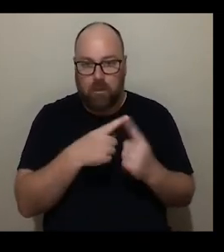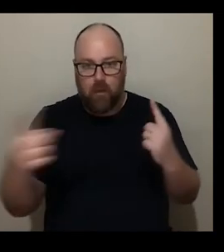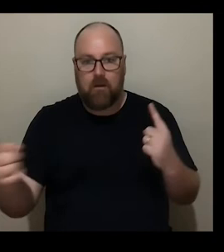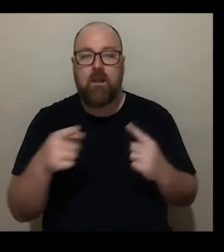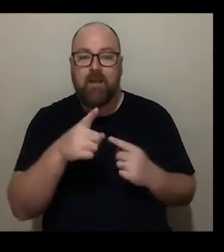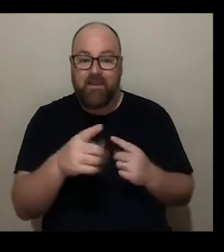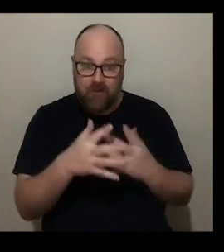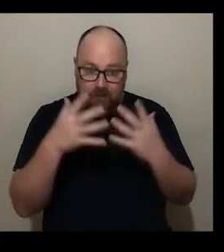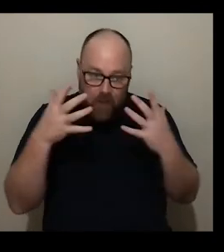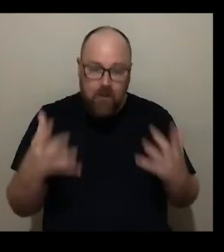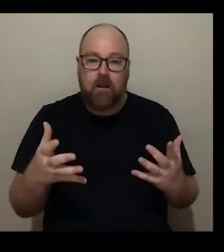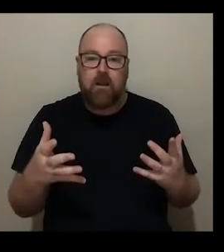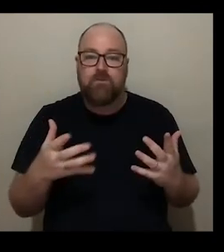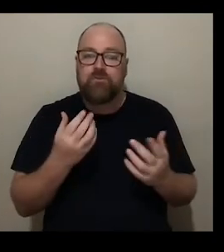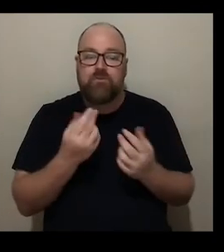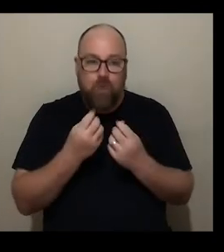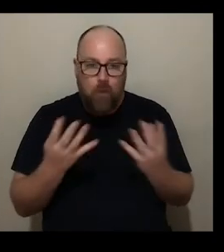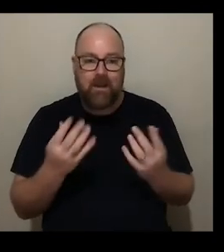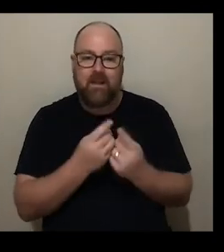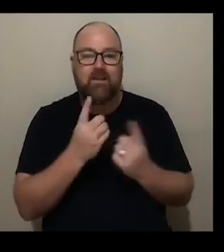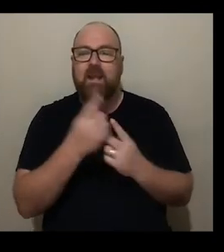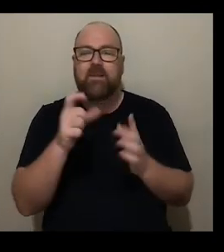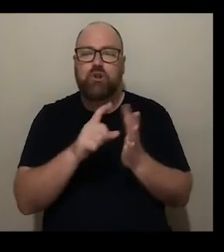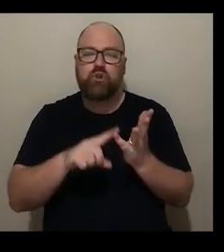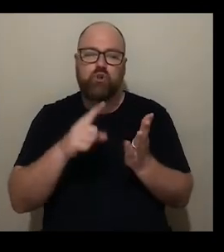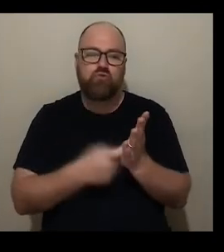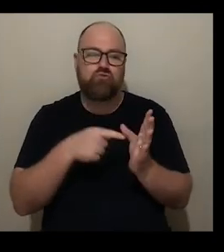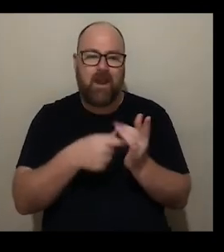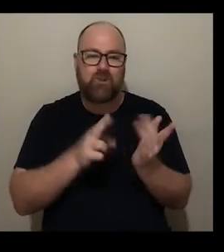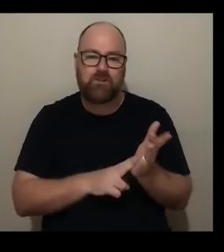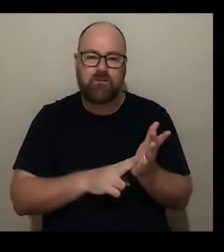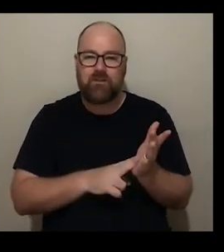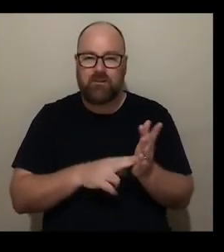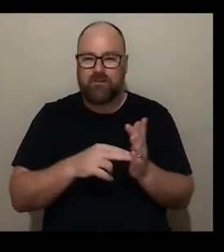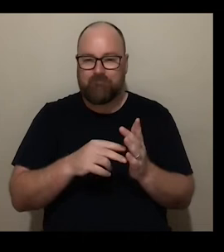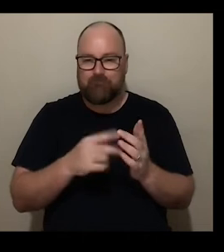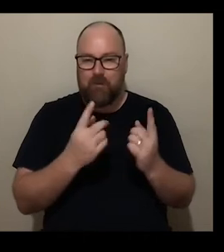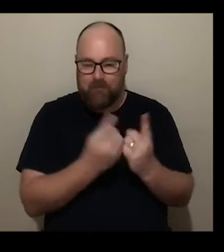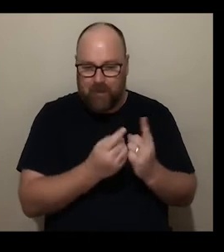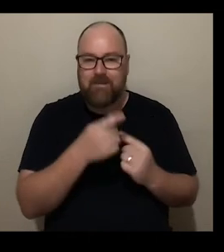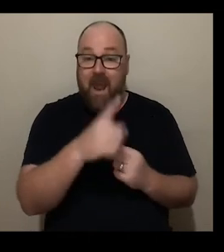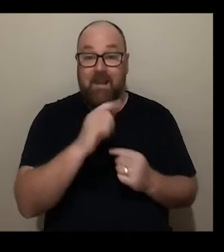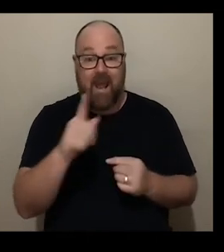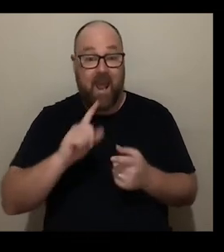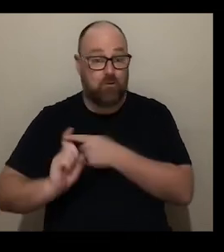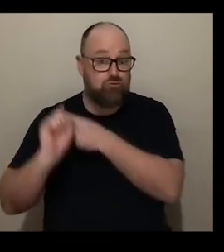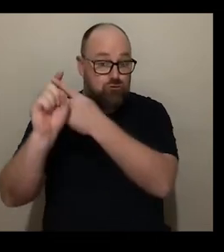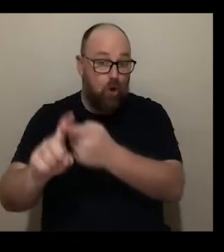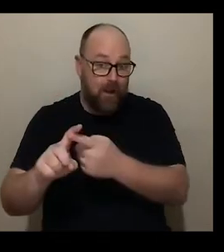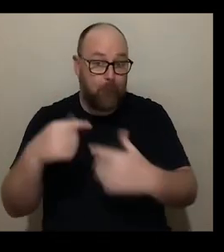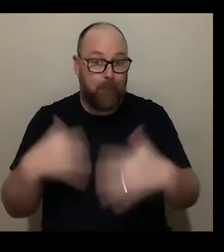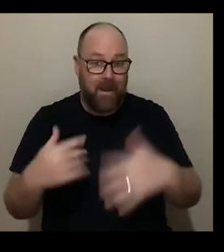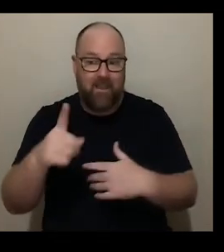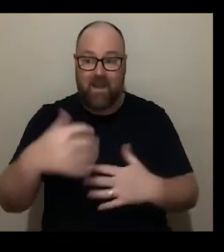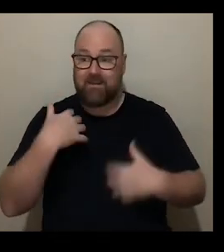copper pieces in gallery spaces and it's a durational piece it's just incredible in their own chronic pain it's it's a really exciting piece that is